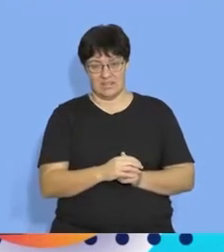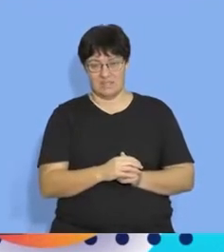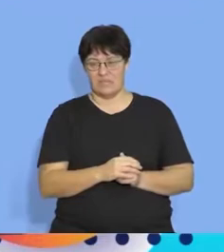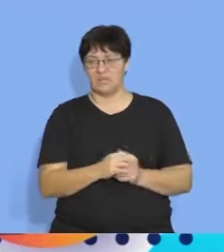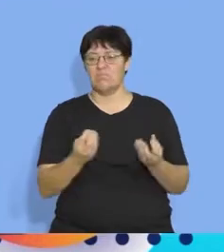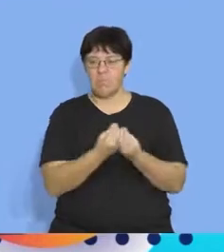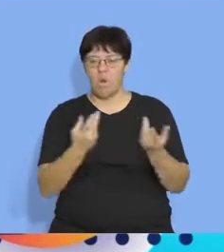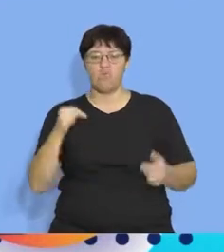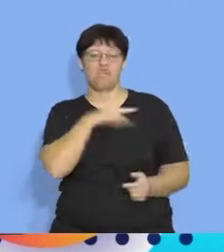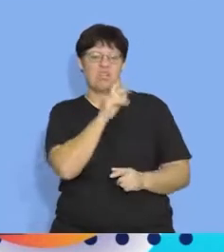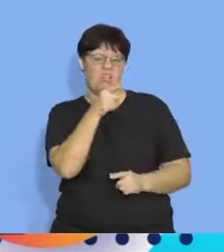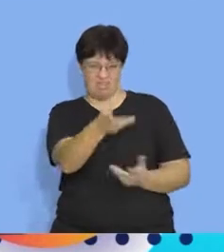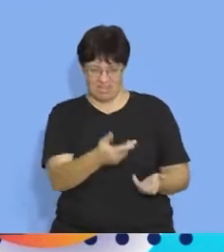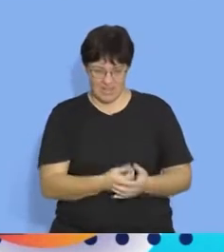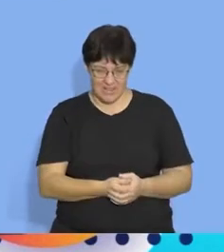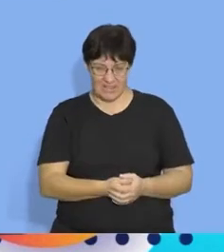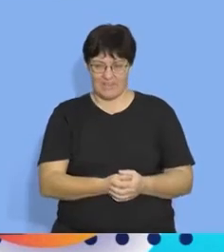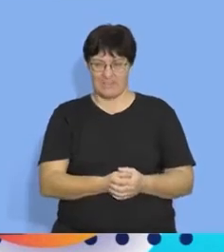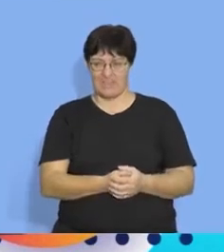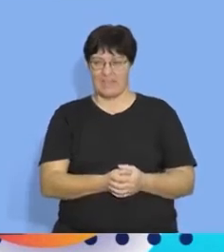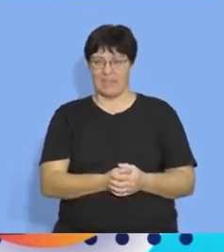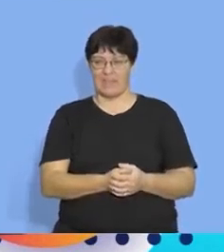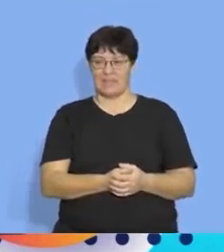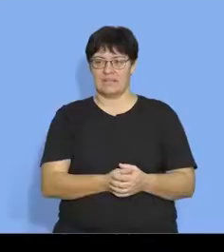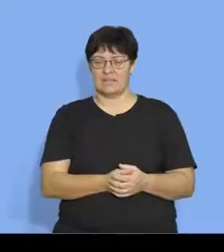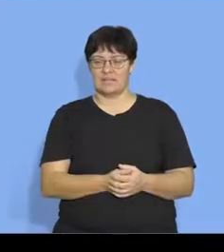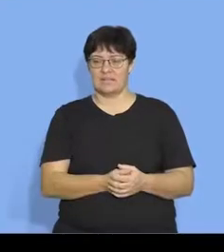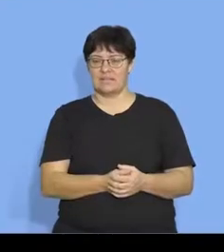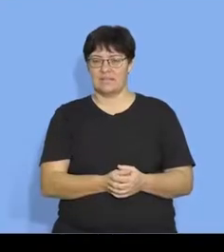terms of something that's more real world for you okay